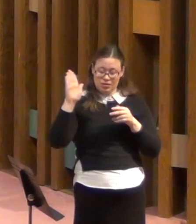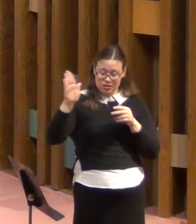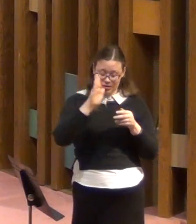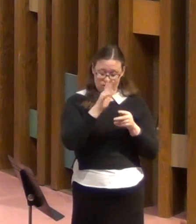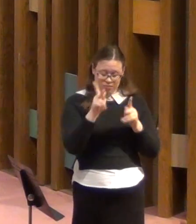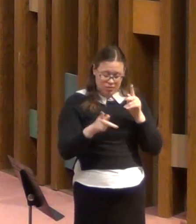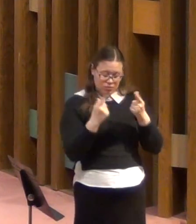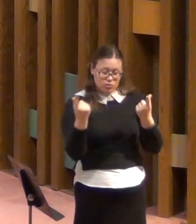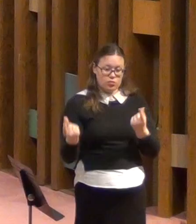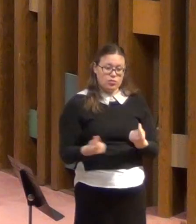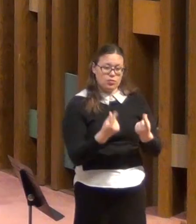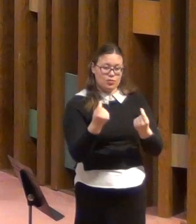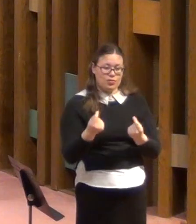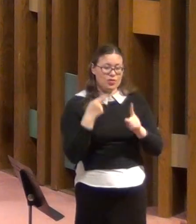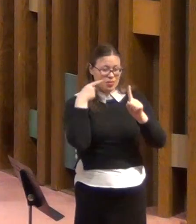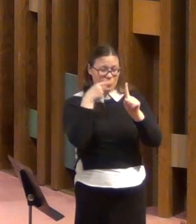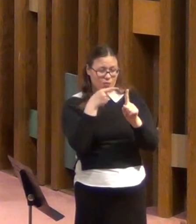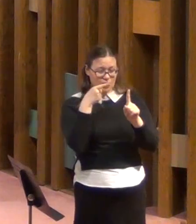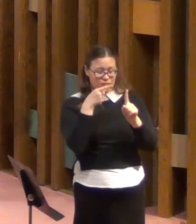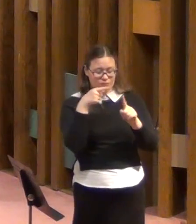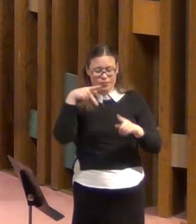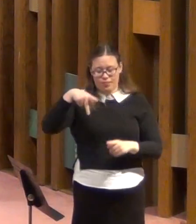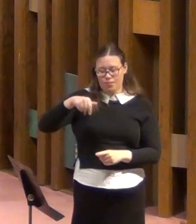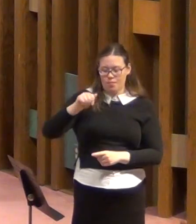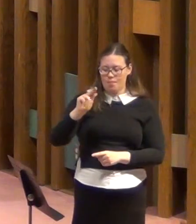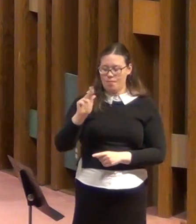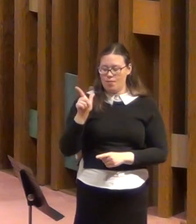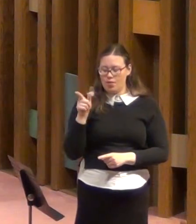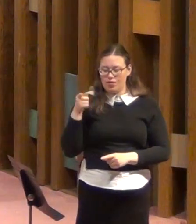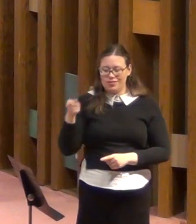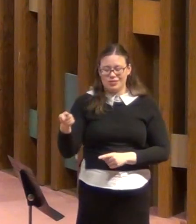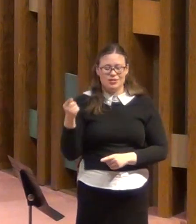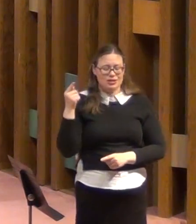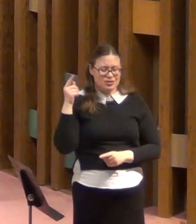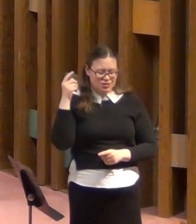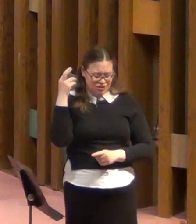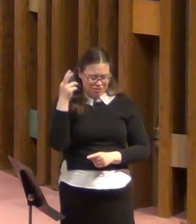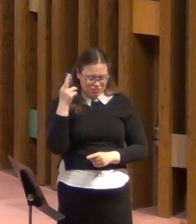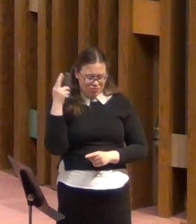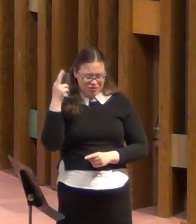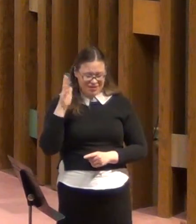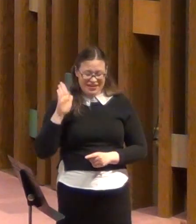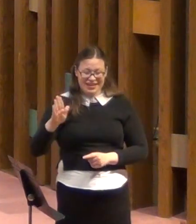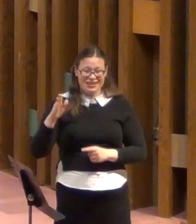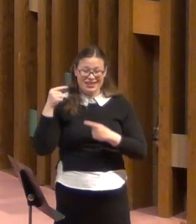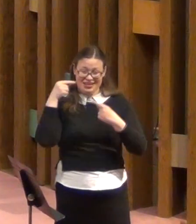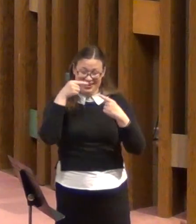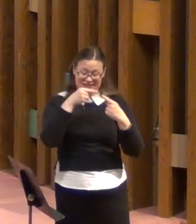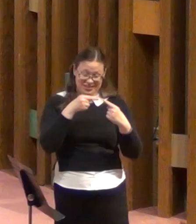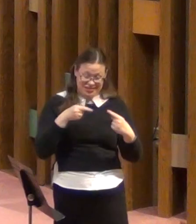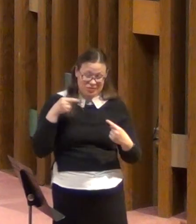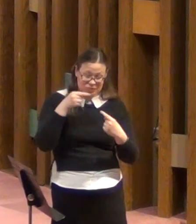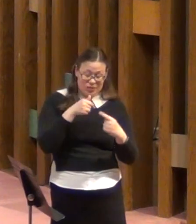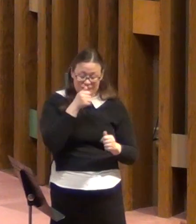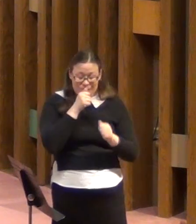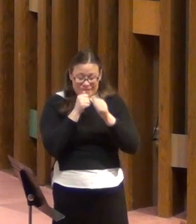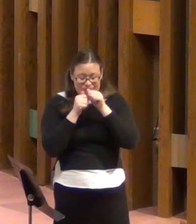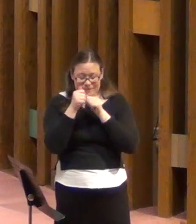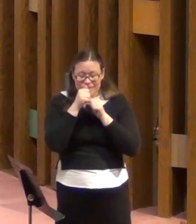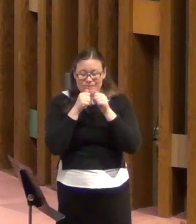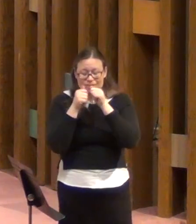Here's the key, folks. Paul saw his suffering as contributing positively